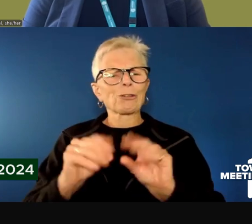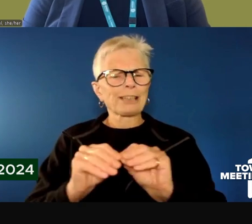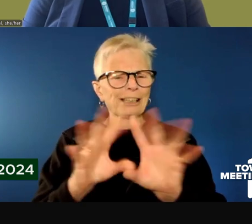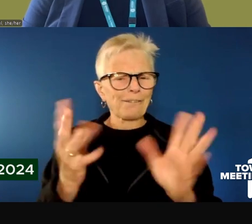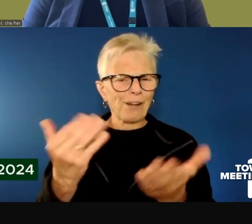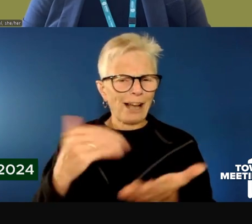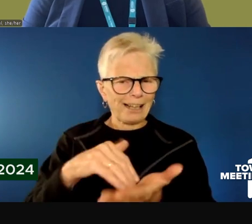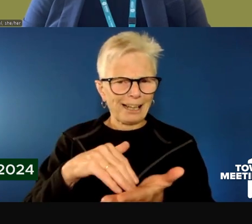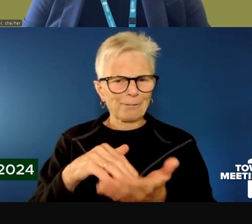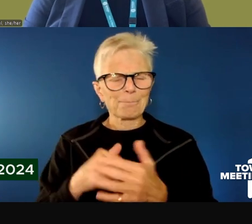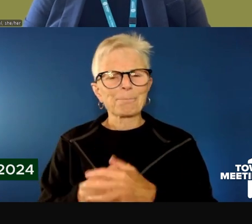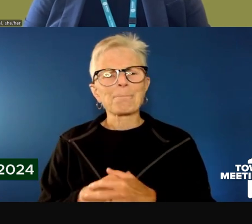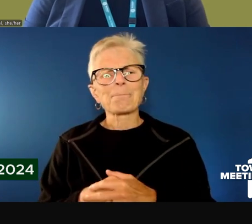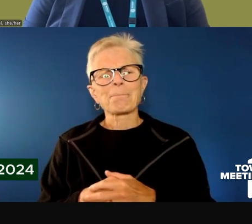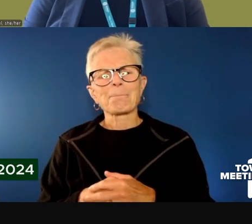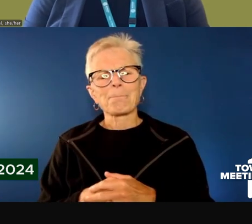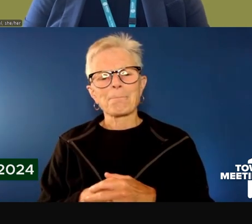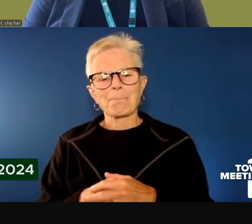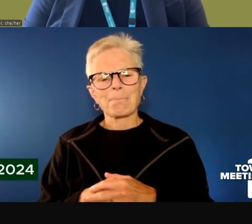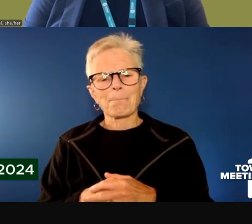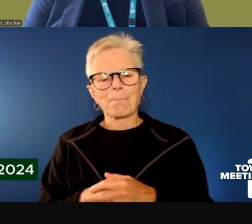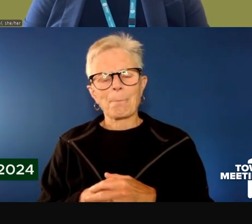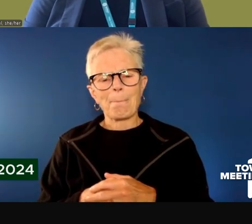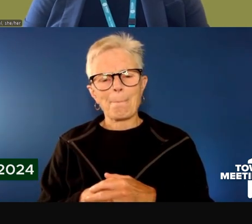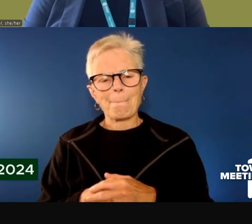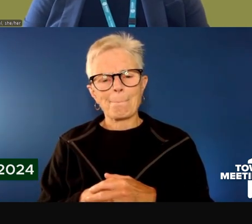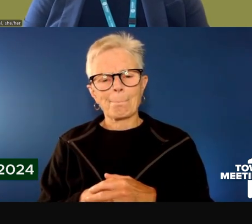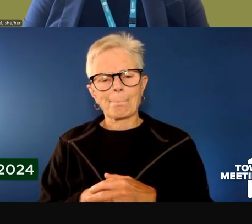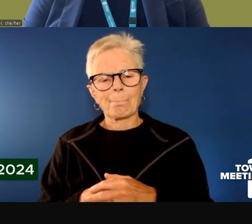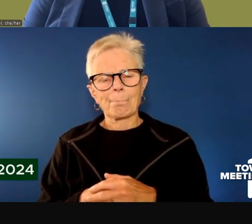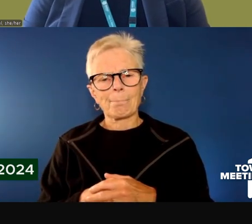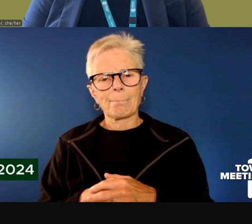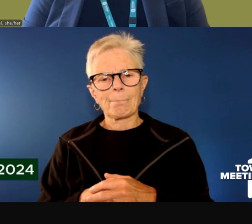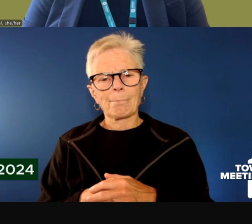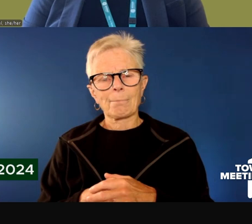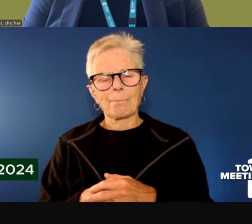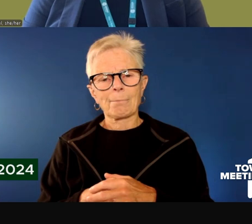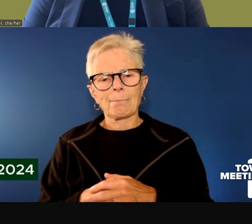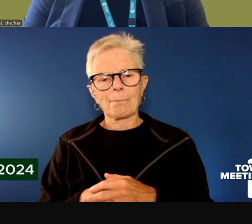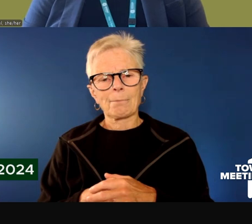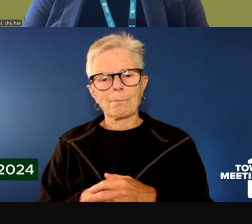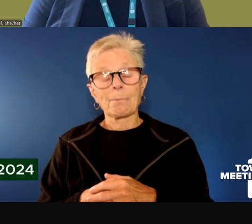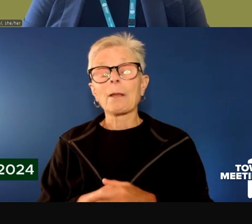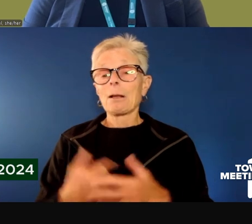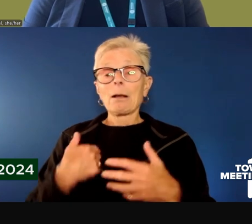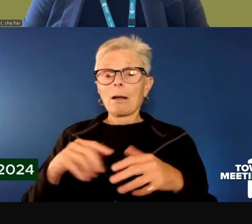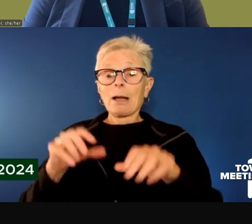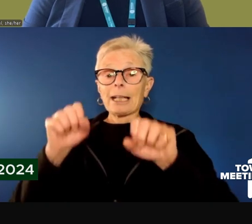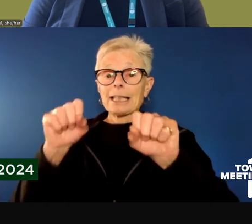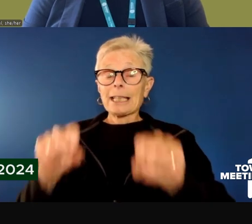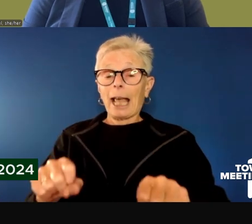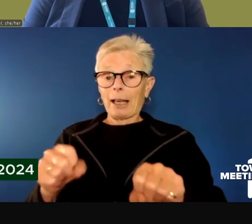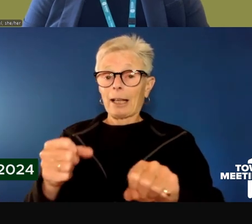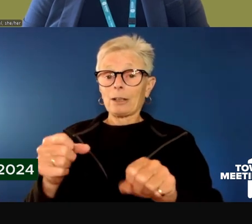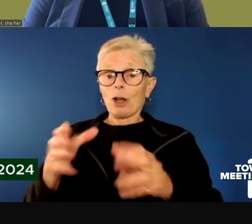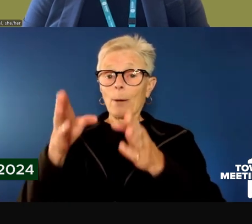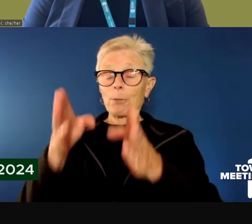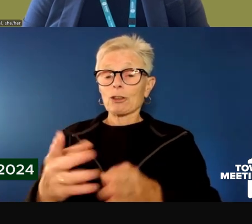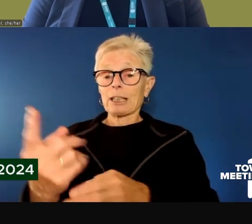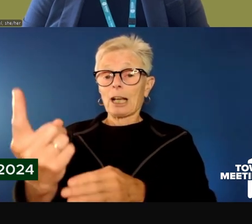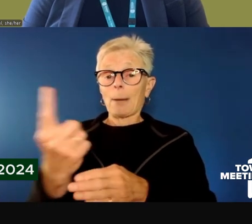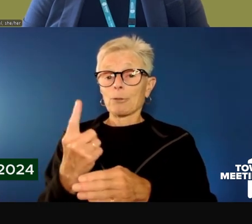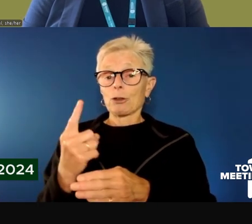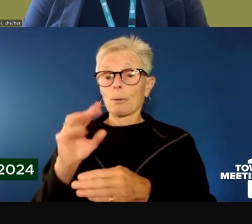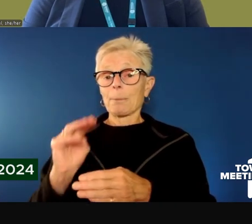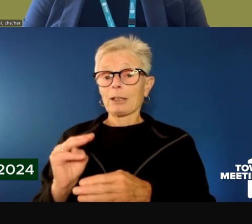So it's about whether or not somebody can come to the mental health urgent care because they actually